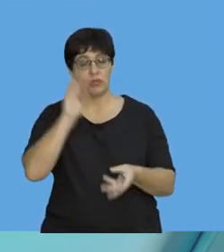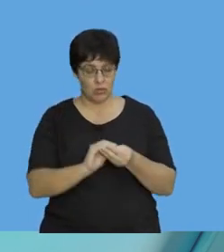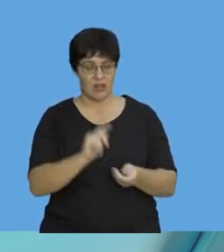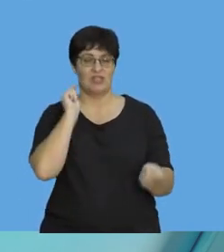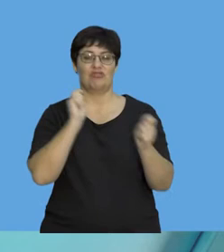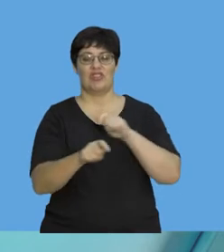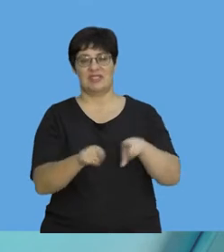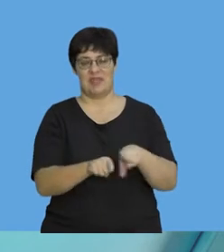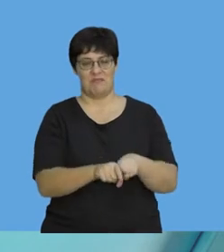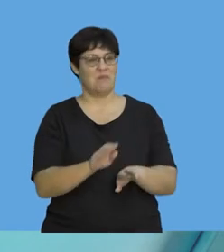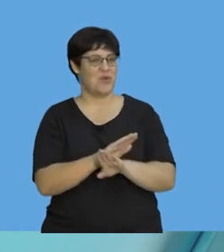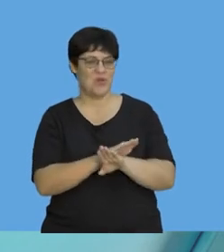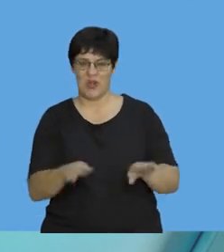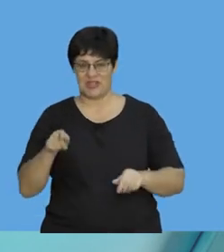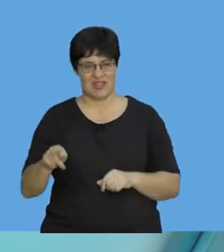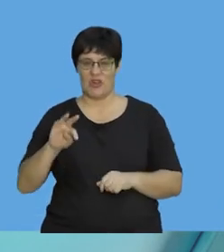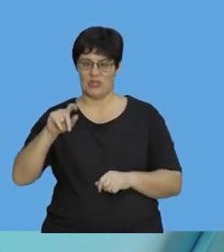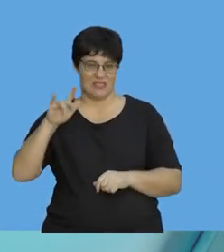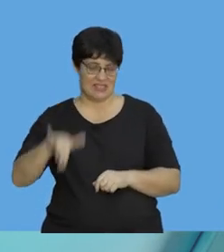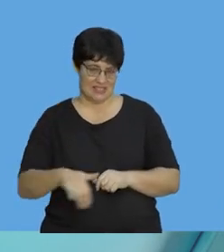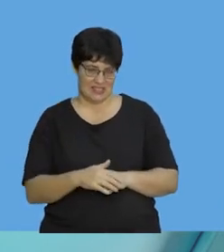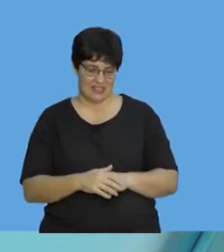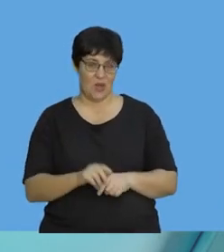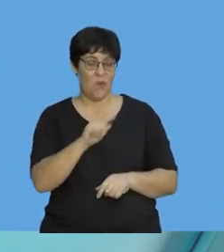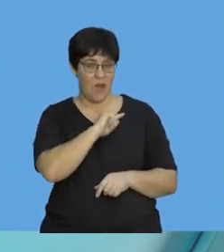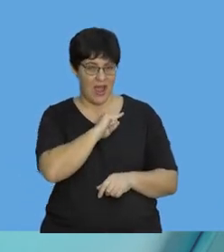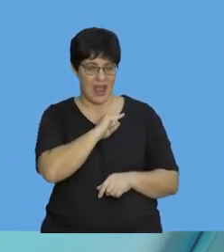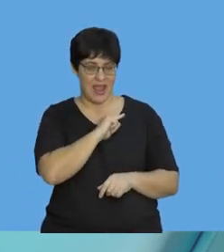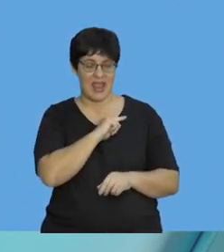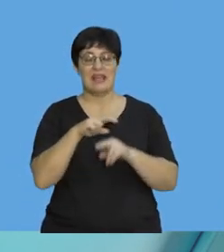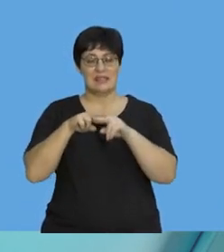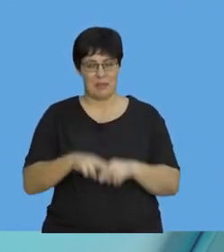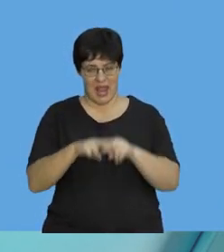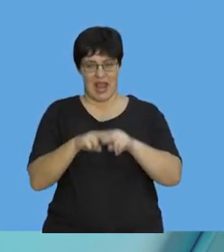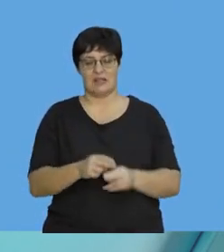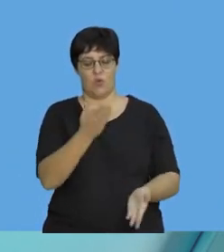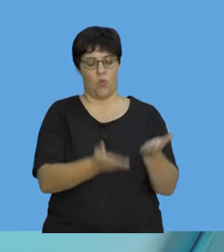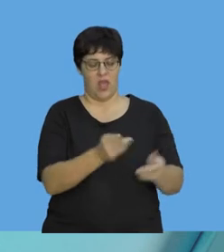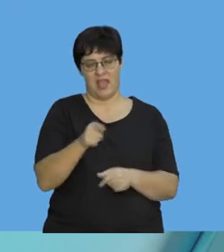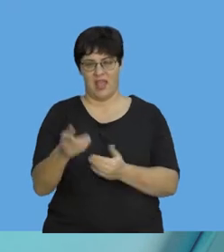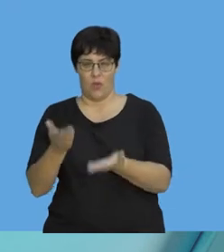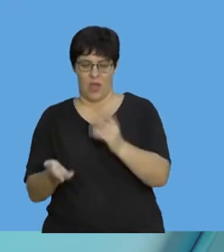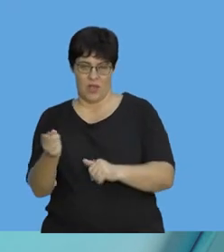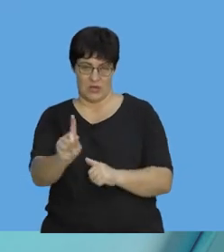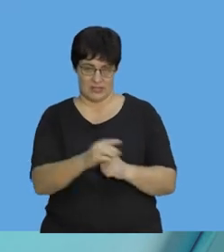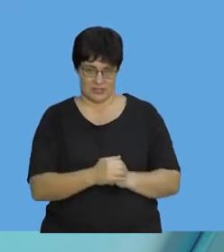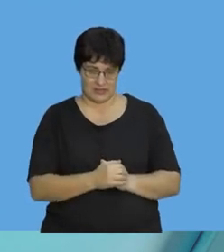change by the same amount, but not necessarily the velocity. It's mass dependent.